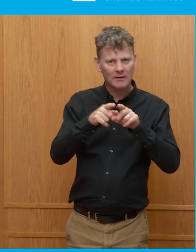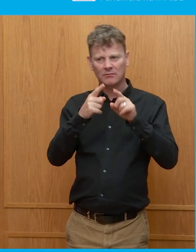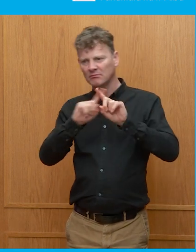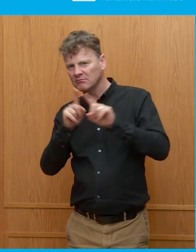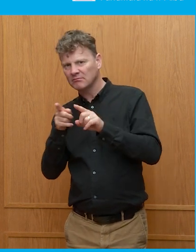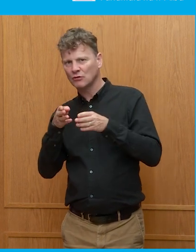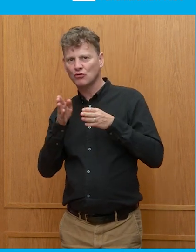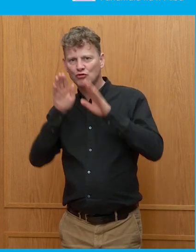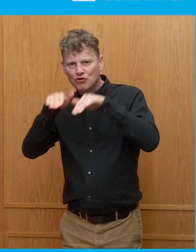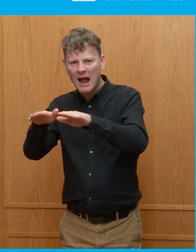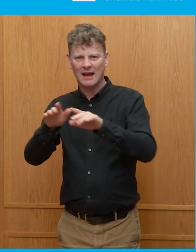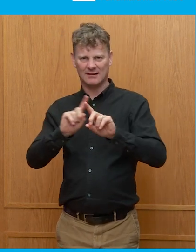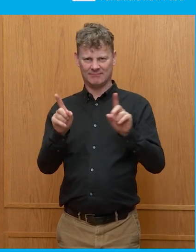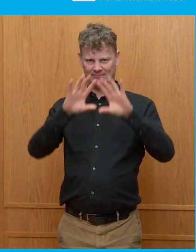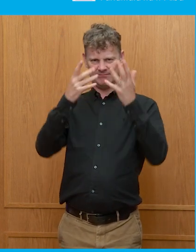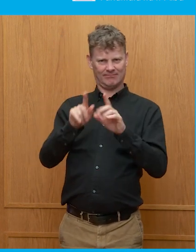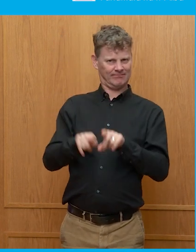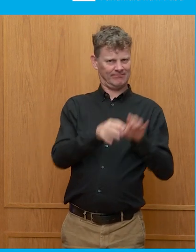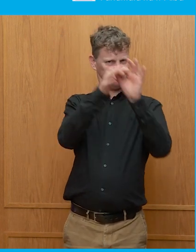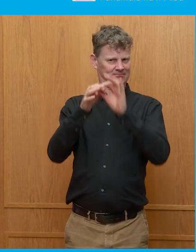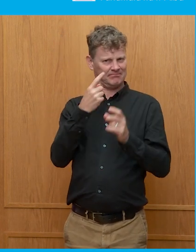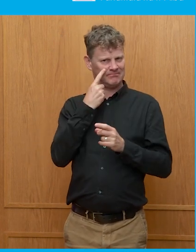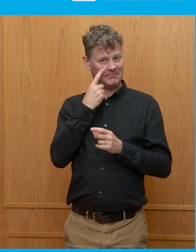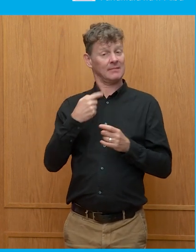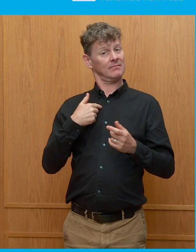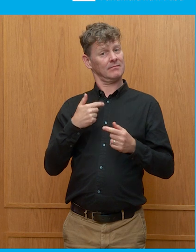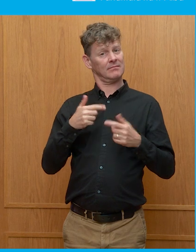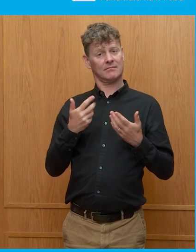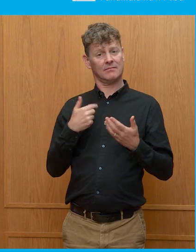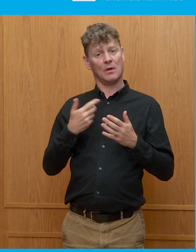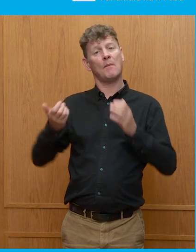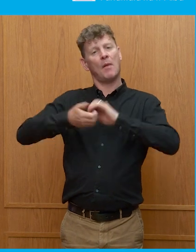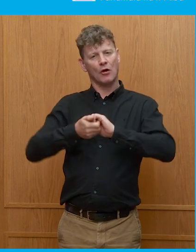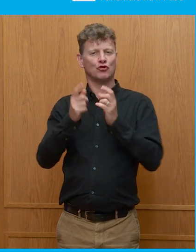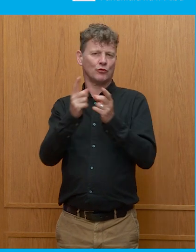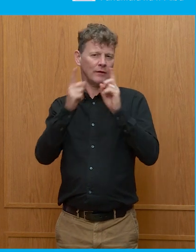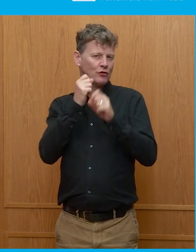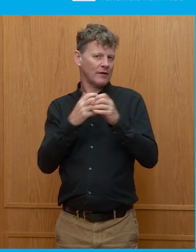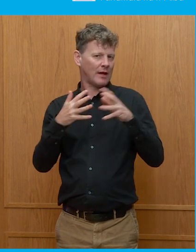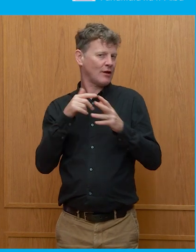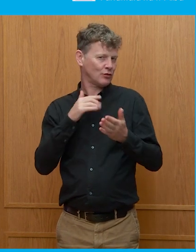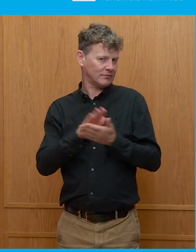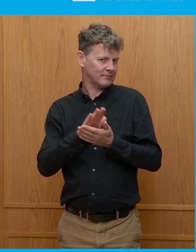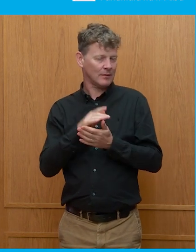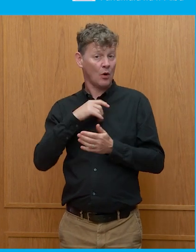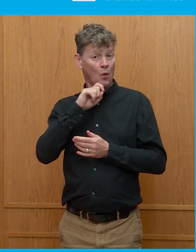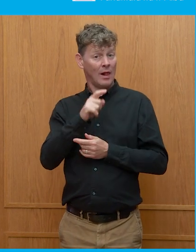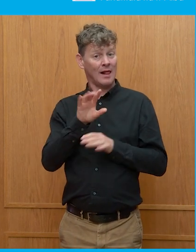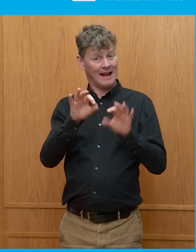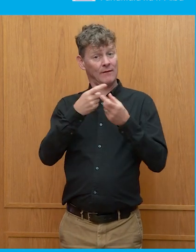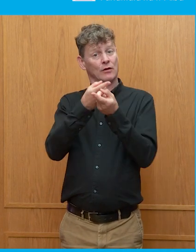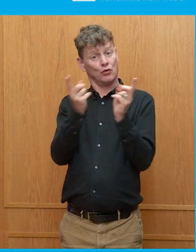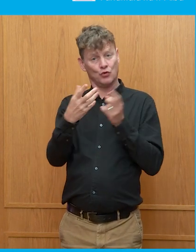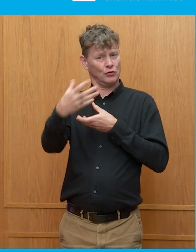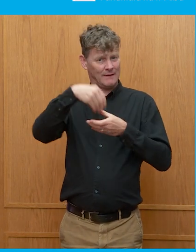that we are going to be holsting this in partnership with the University of Glasgow. And later, I'll be inviting you, as I said, to get